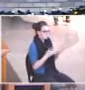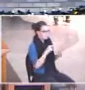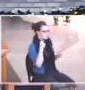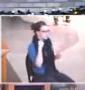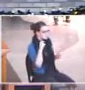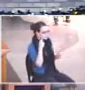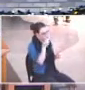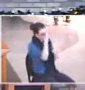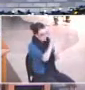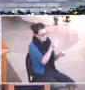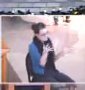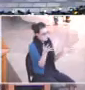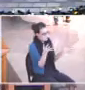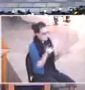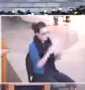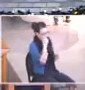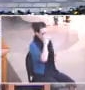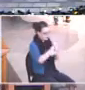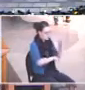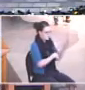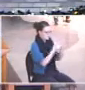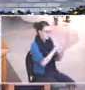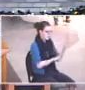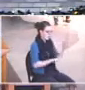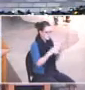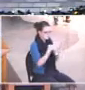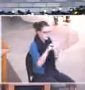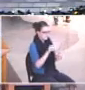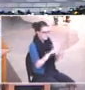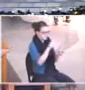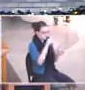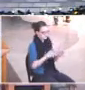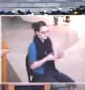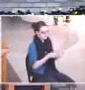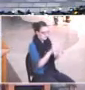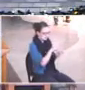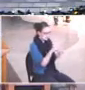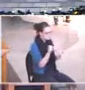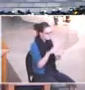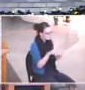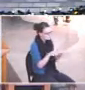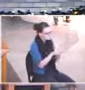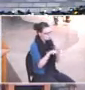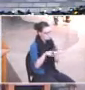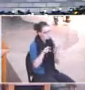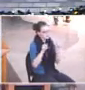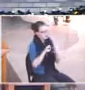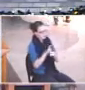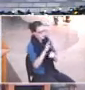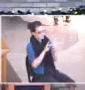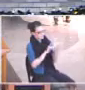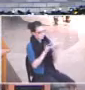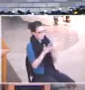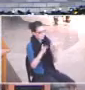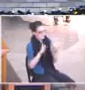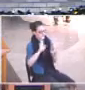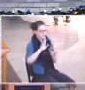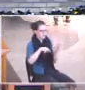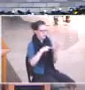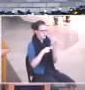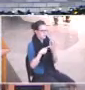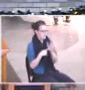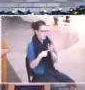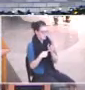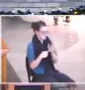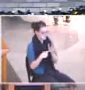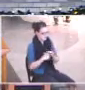all of our college students and all of our high school students, is that you, too, can use Jesus as a role model. That you